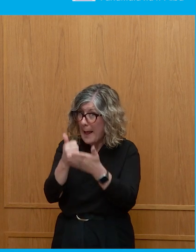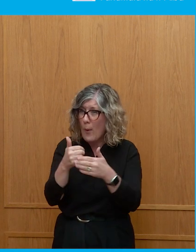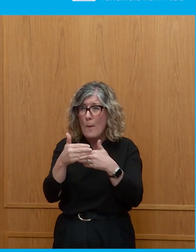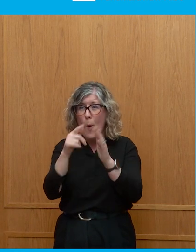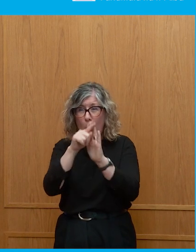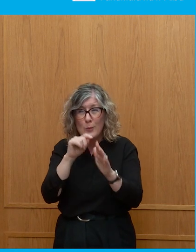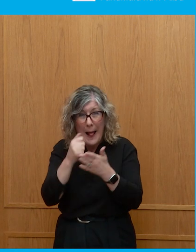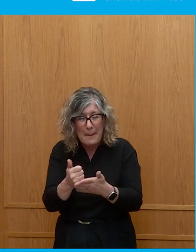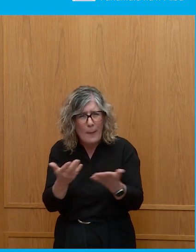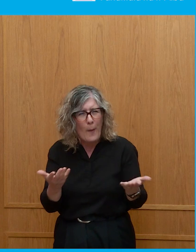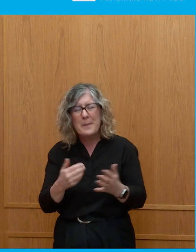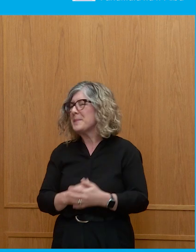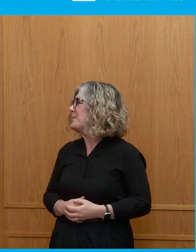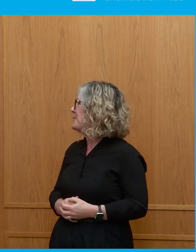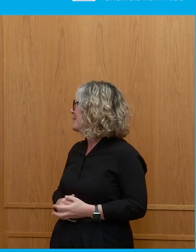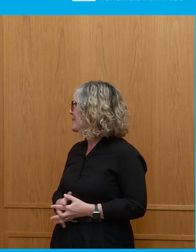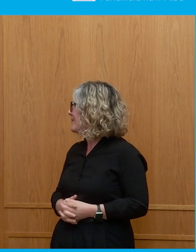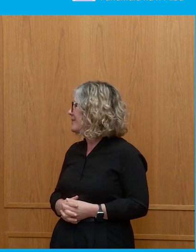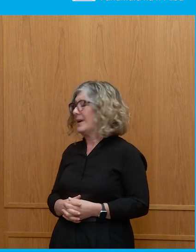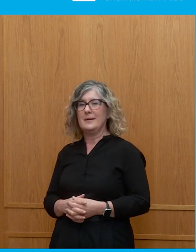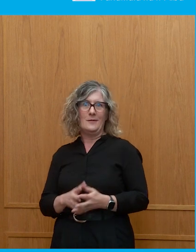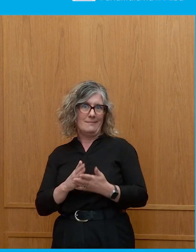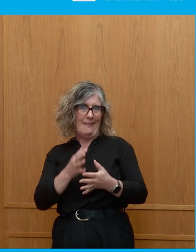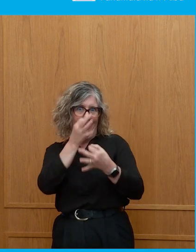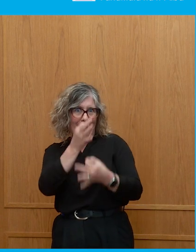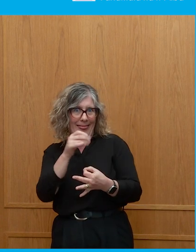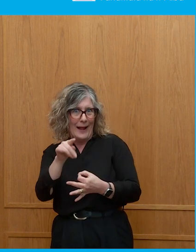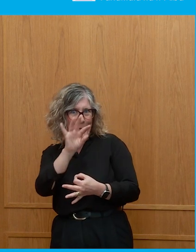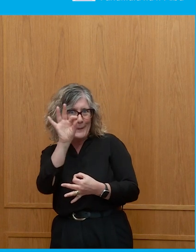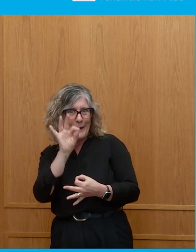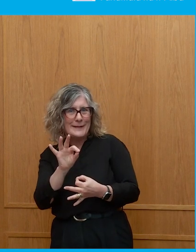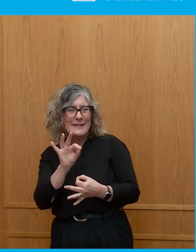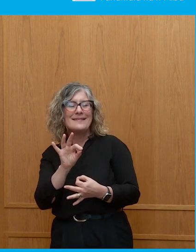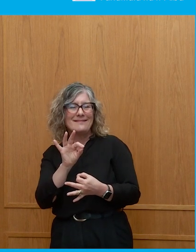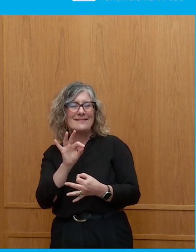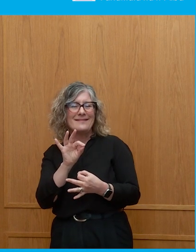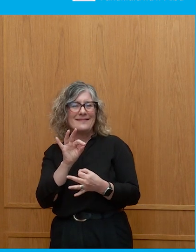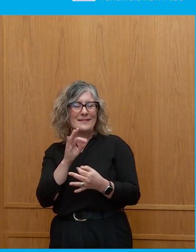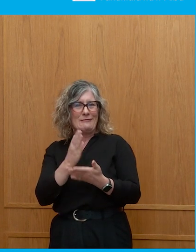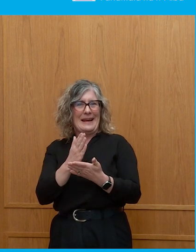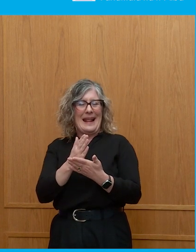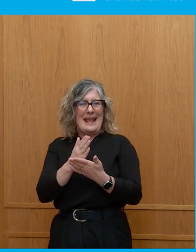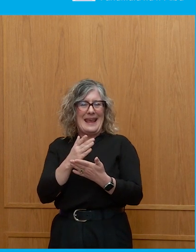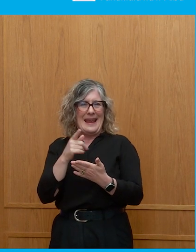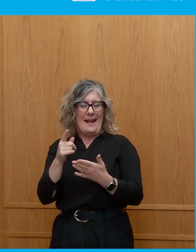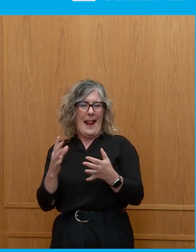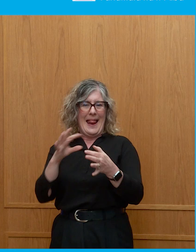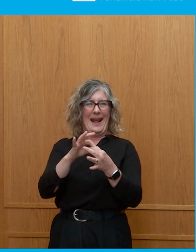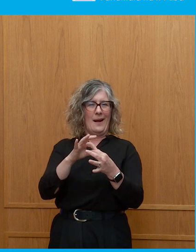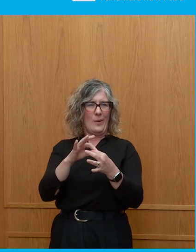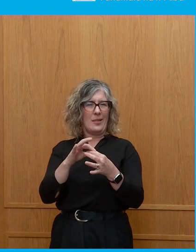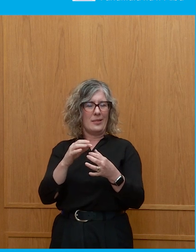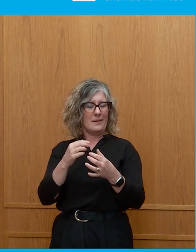Well, see, I find that a fascinating question too, because it plays back to my view that the traditional